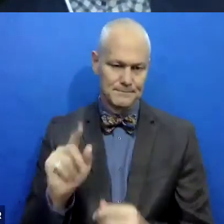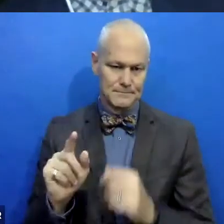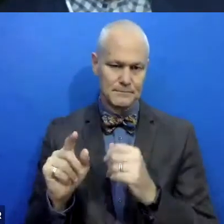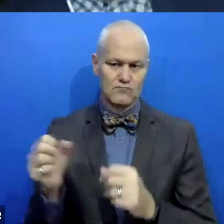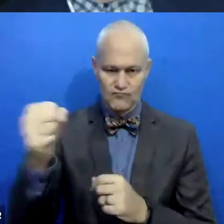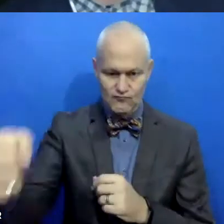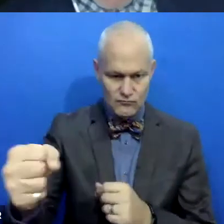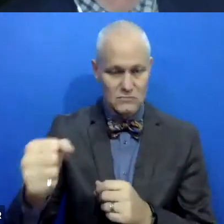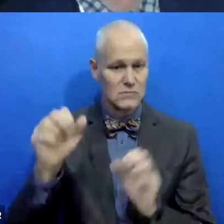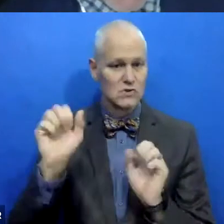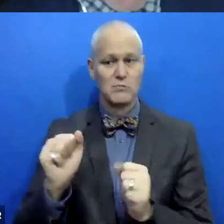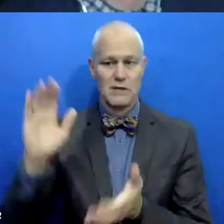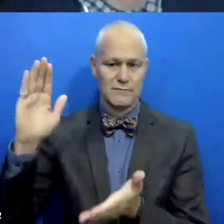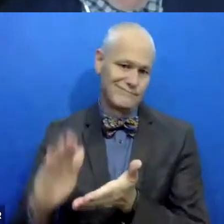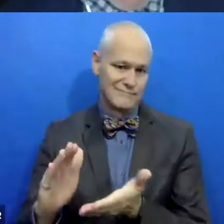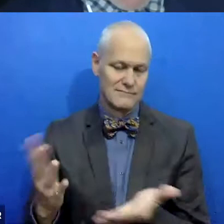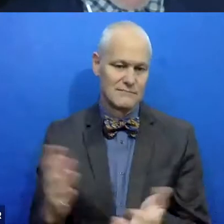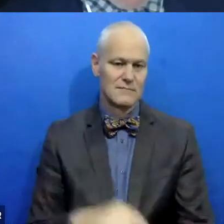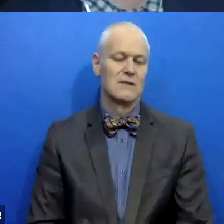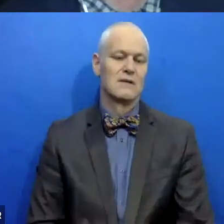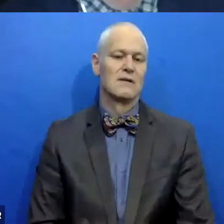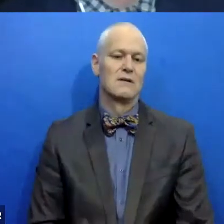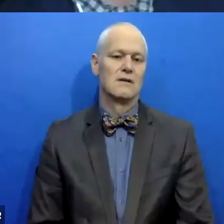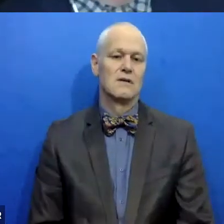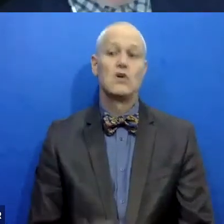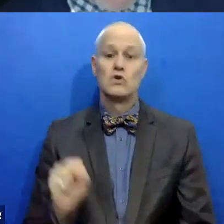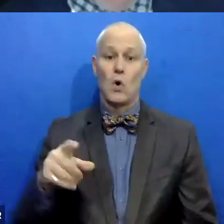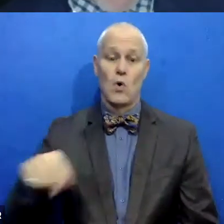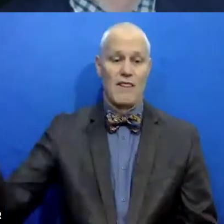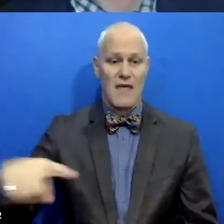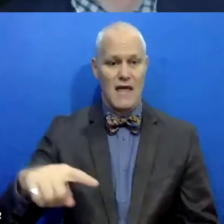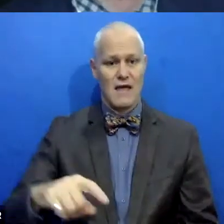could be the result for them. Um, so they, um,